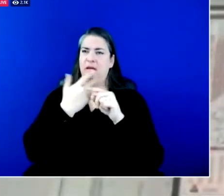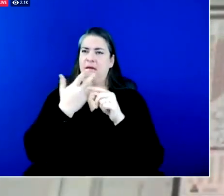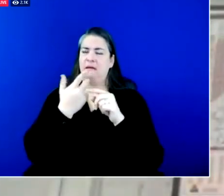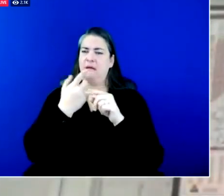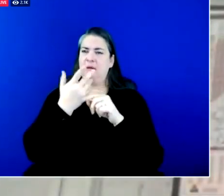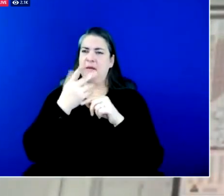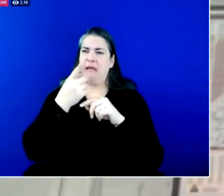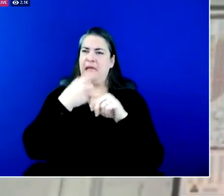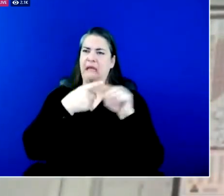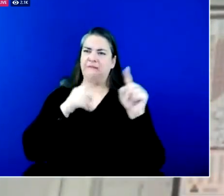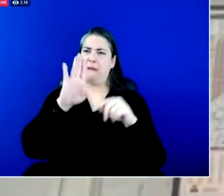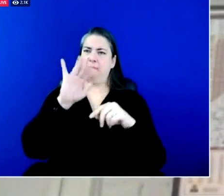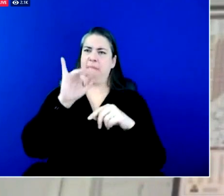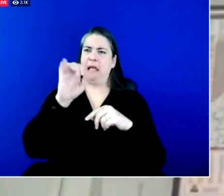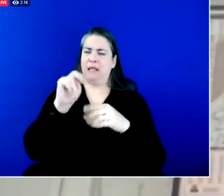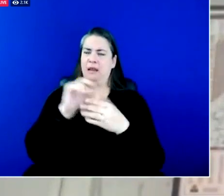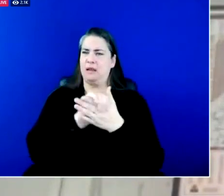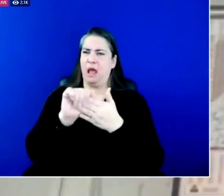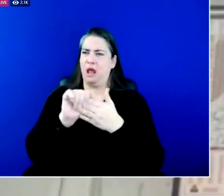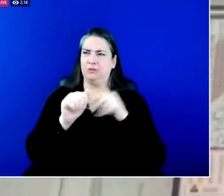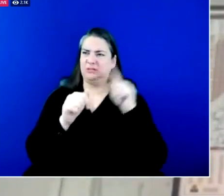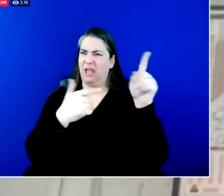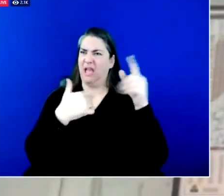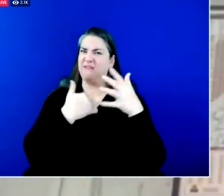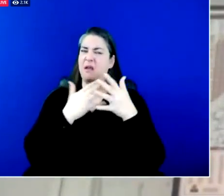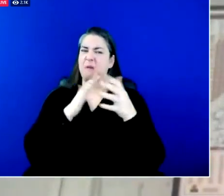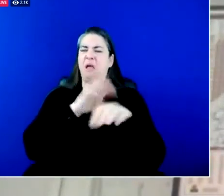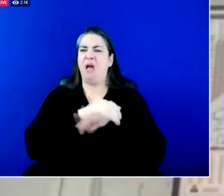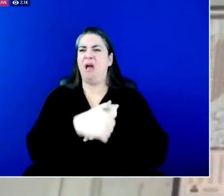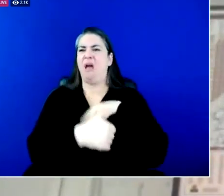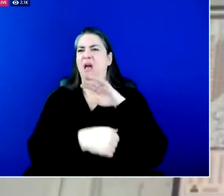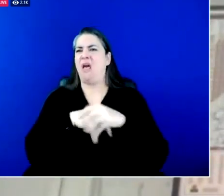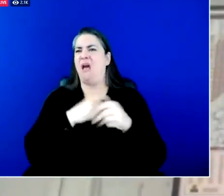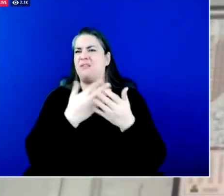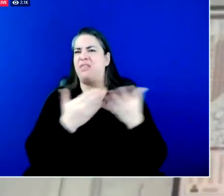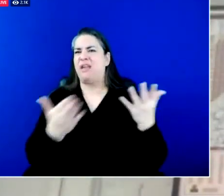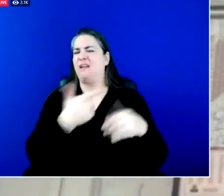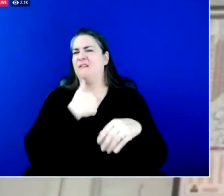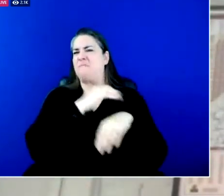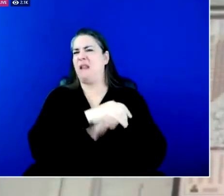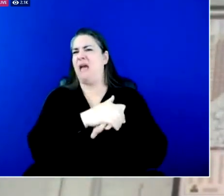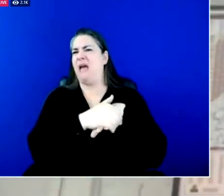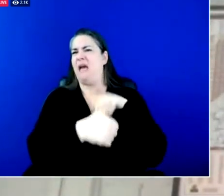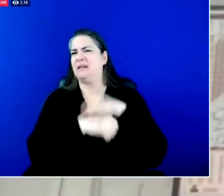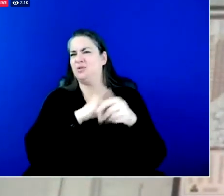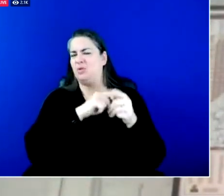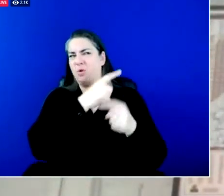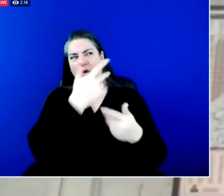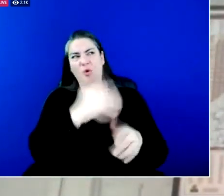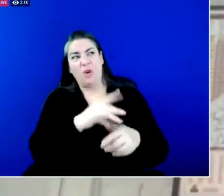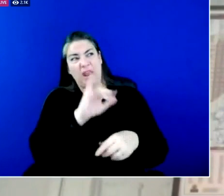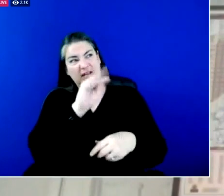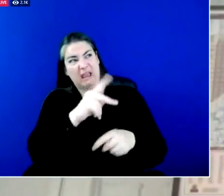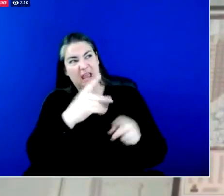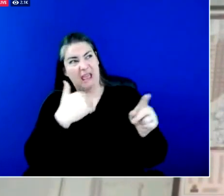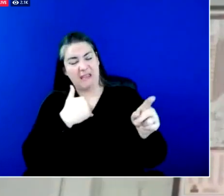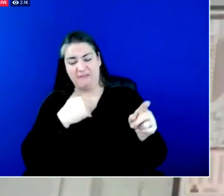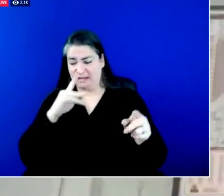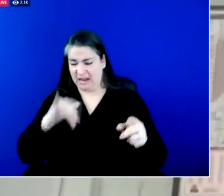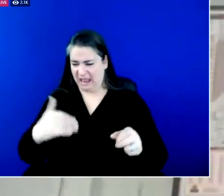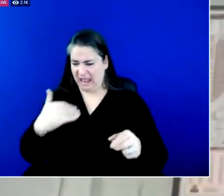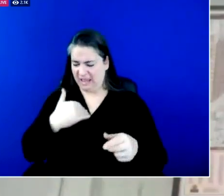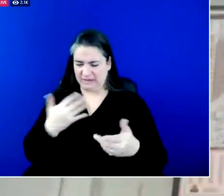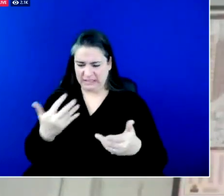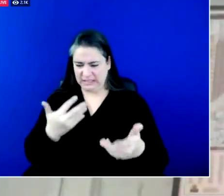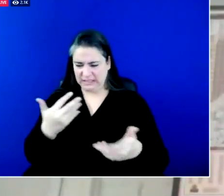we're stretching frankly we are stretching our resources and you said it well governor this is of course it's about transportation for